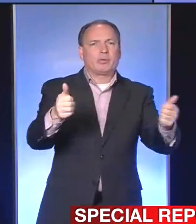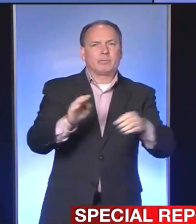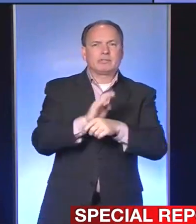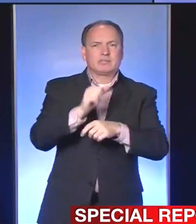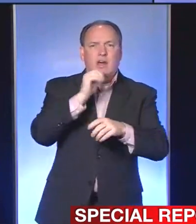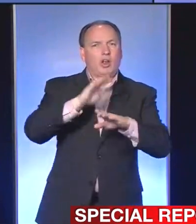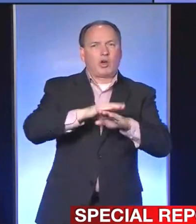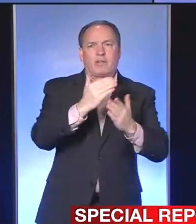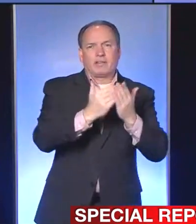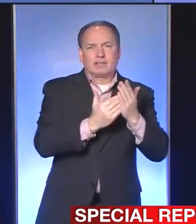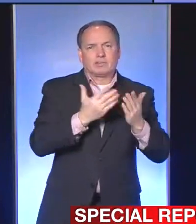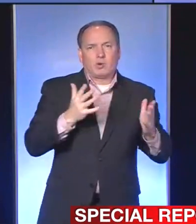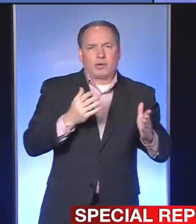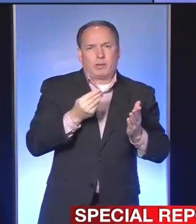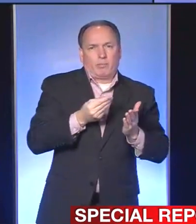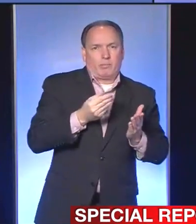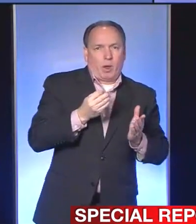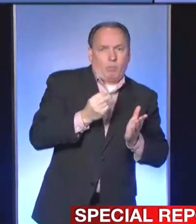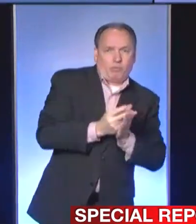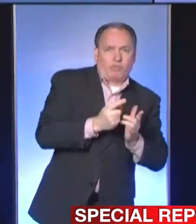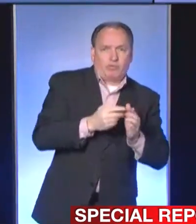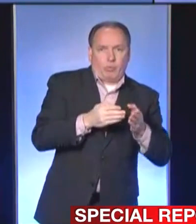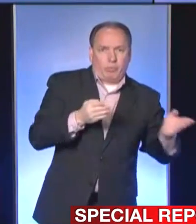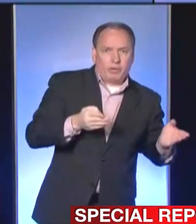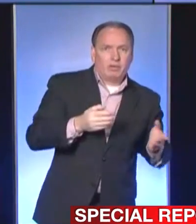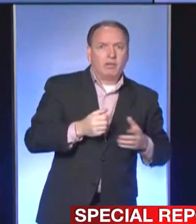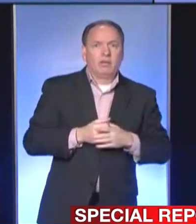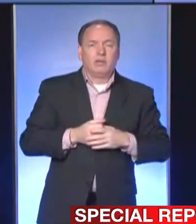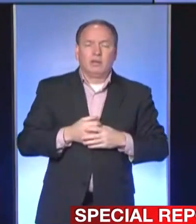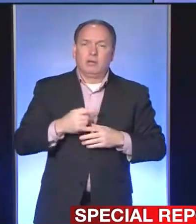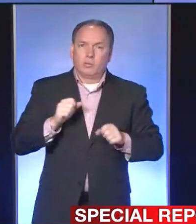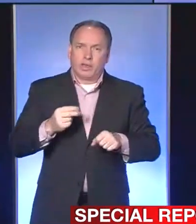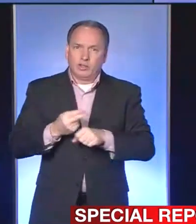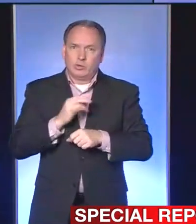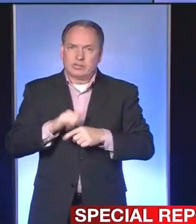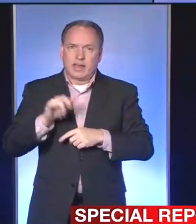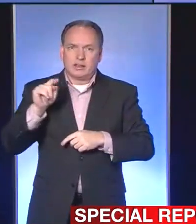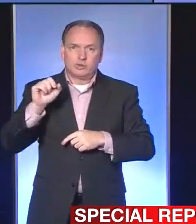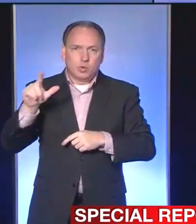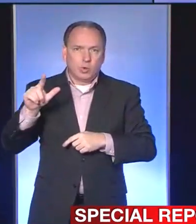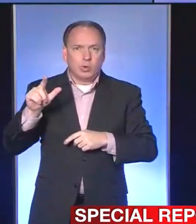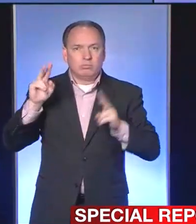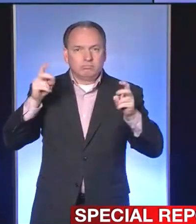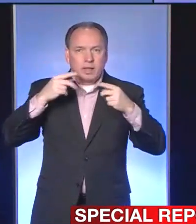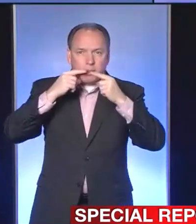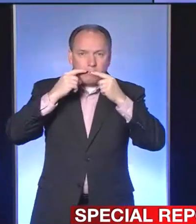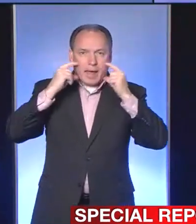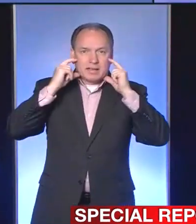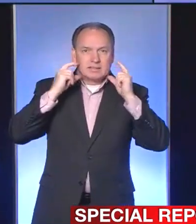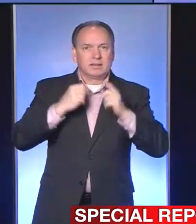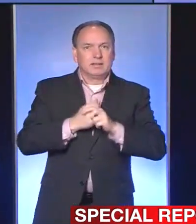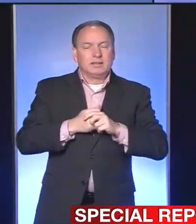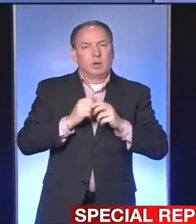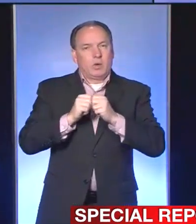on that list and could we use this tool, this thing called a mask, along with the other tools